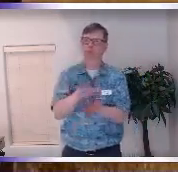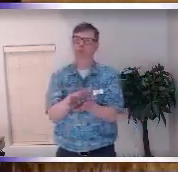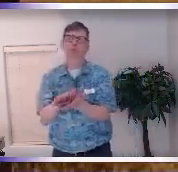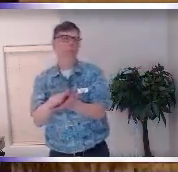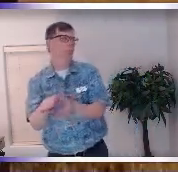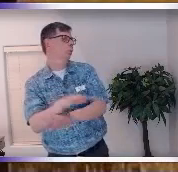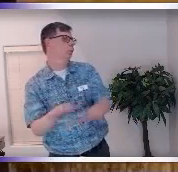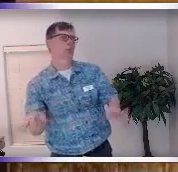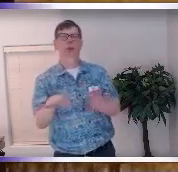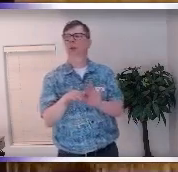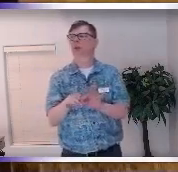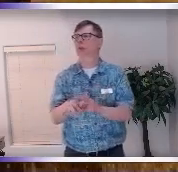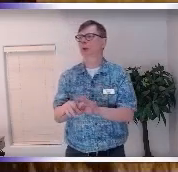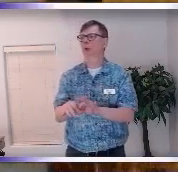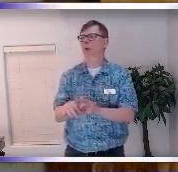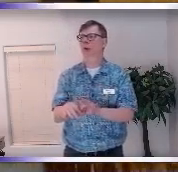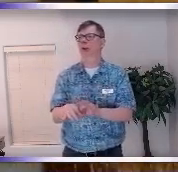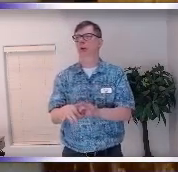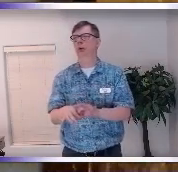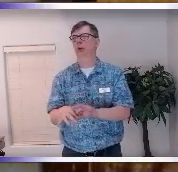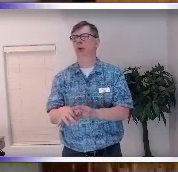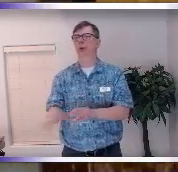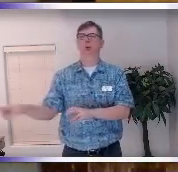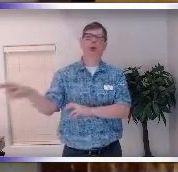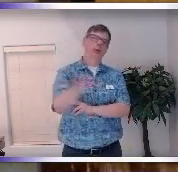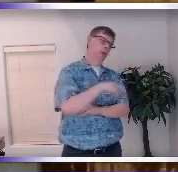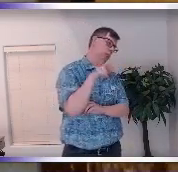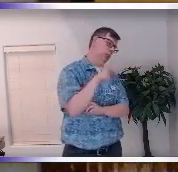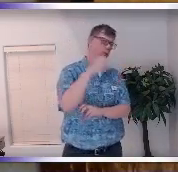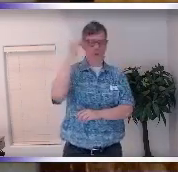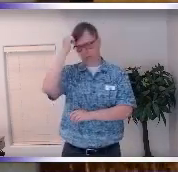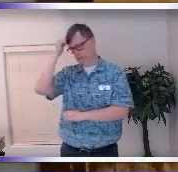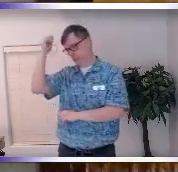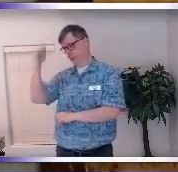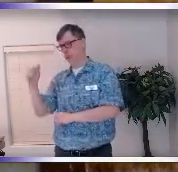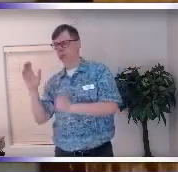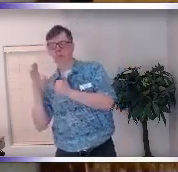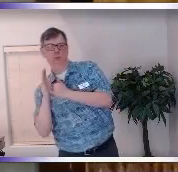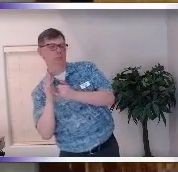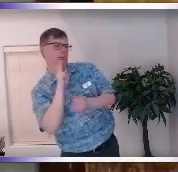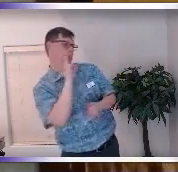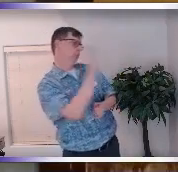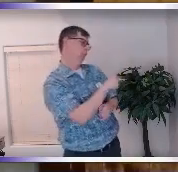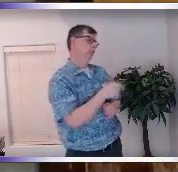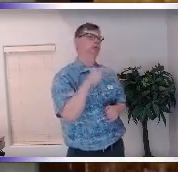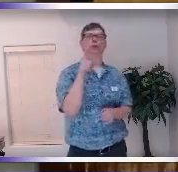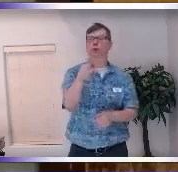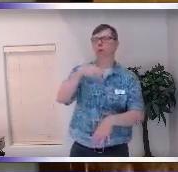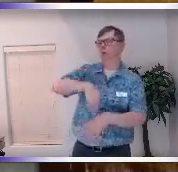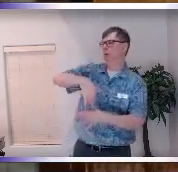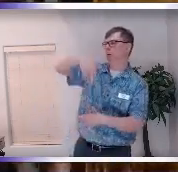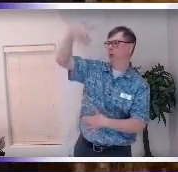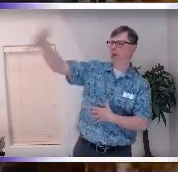don't or it doesn't require anything from you or your mind it only requires your spirit and